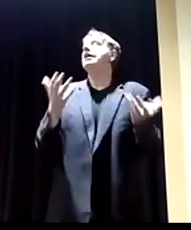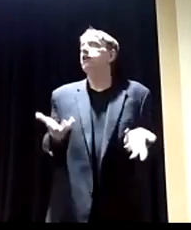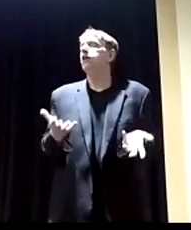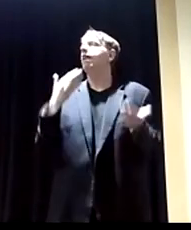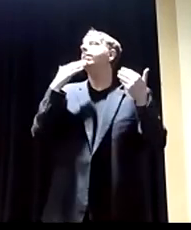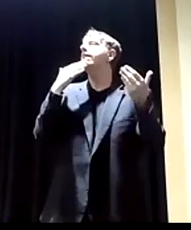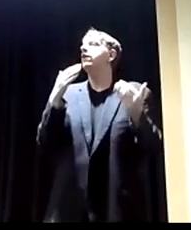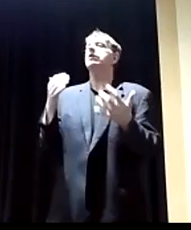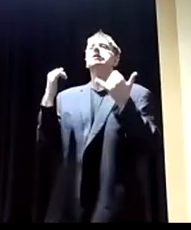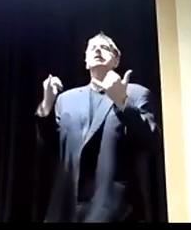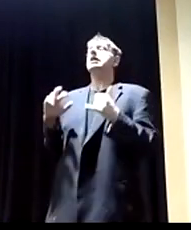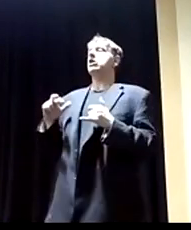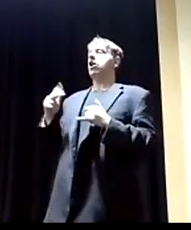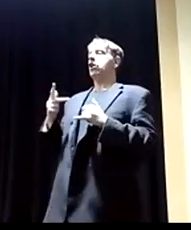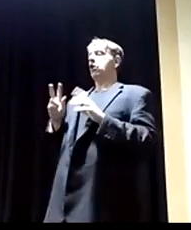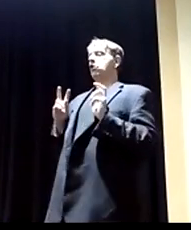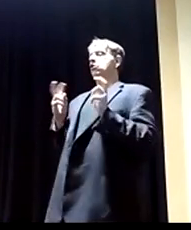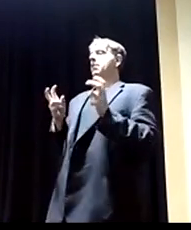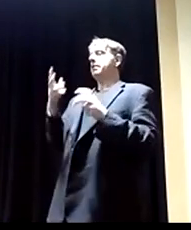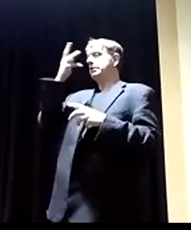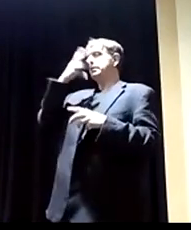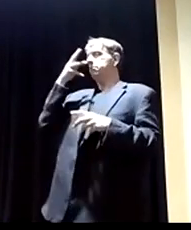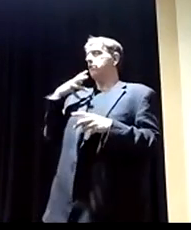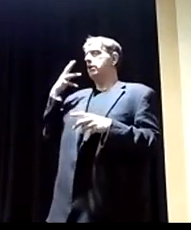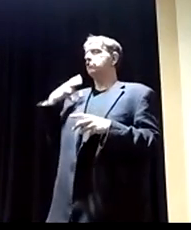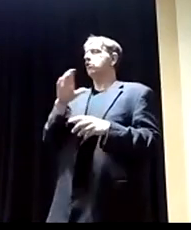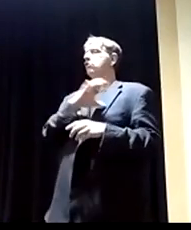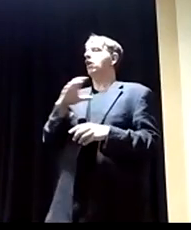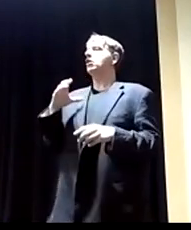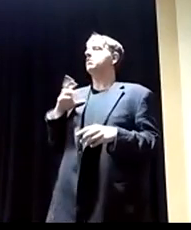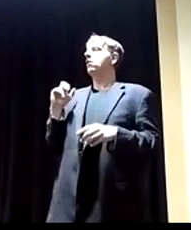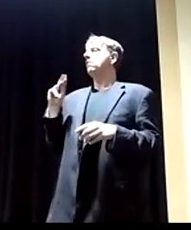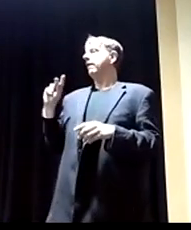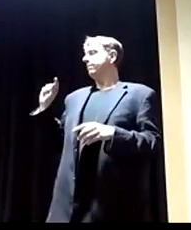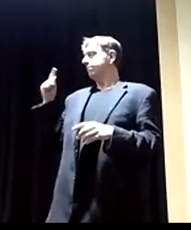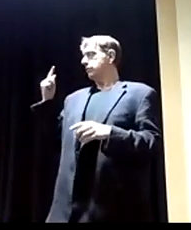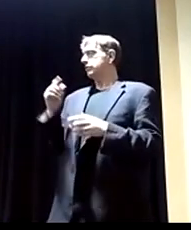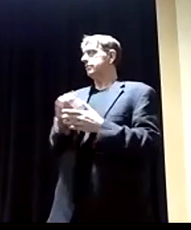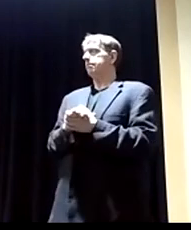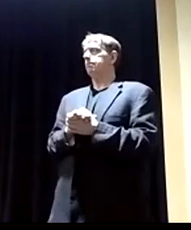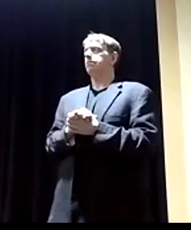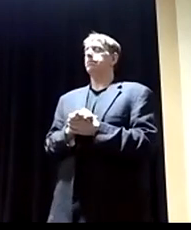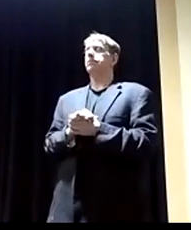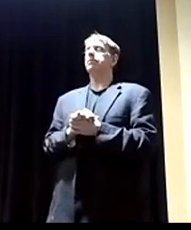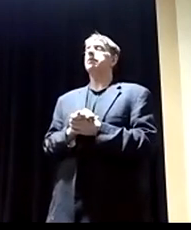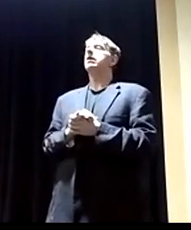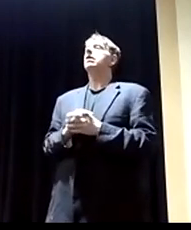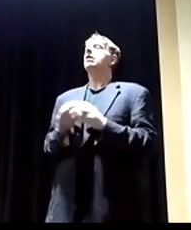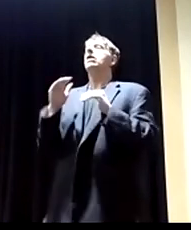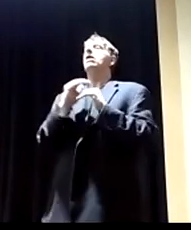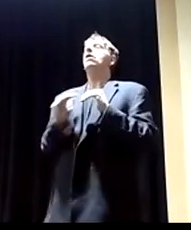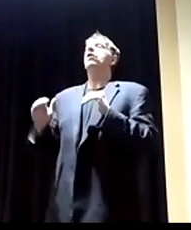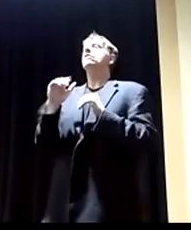Thank you. Today's third topic is immigration. Congressman Lam, I'll ask you to go first. Out of the more than